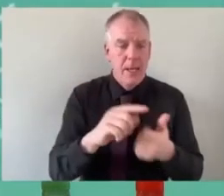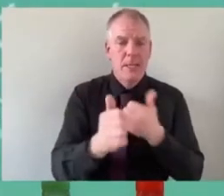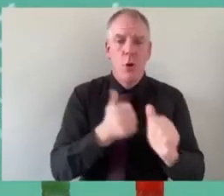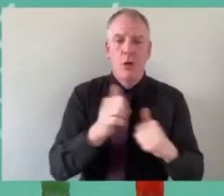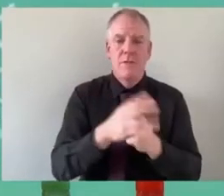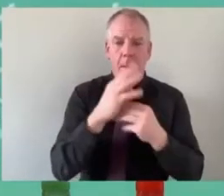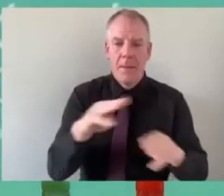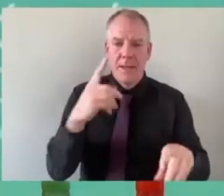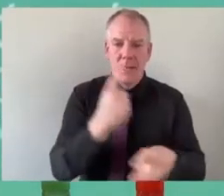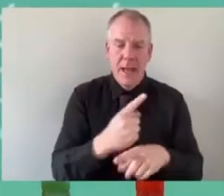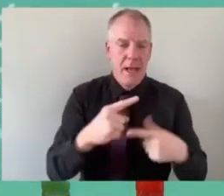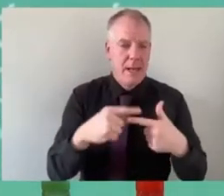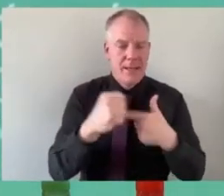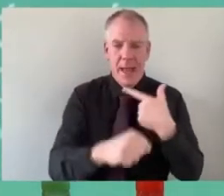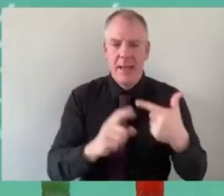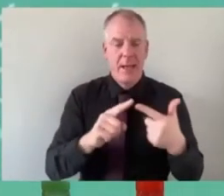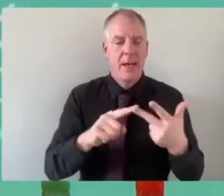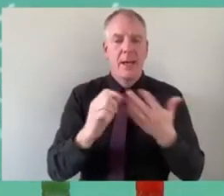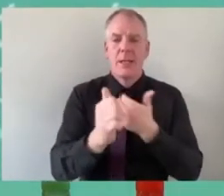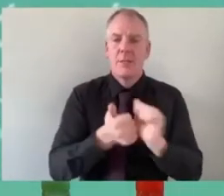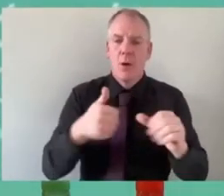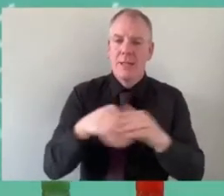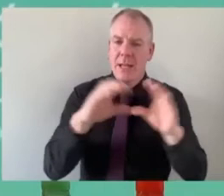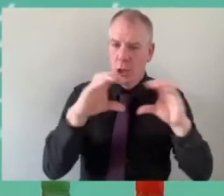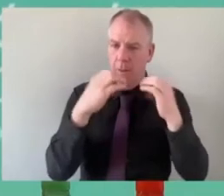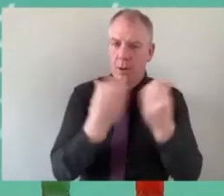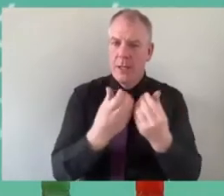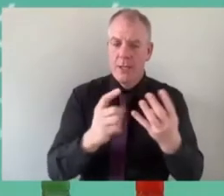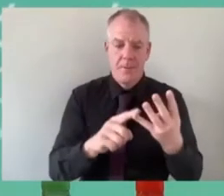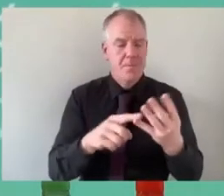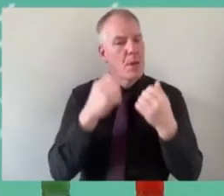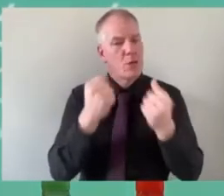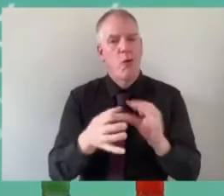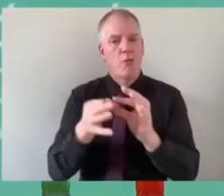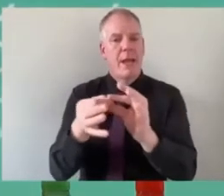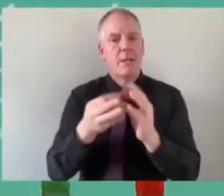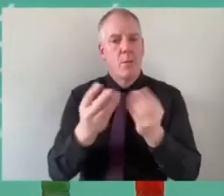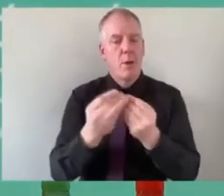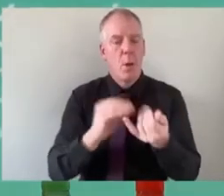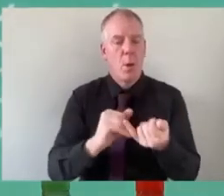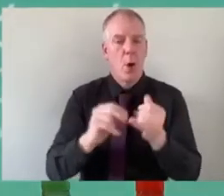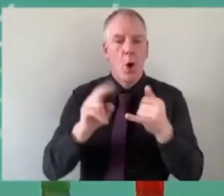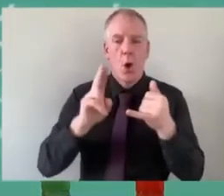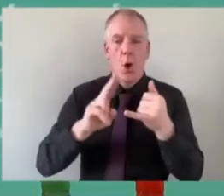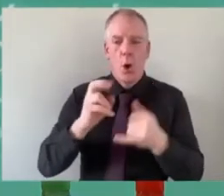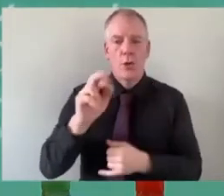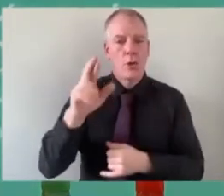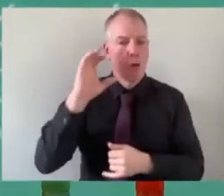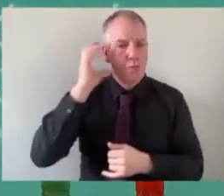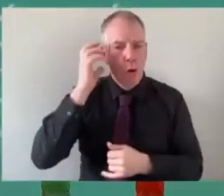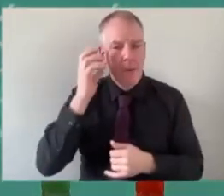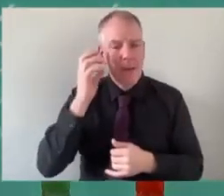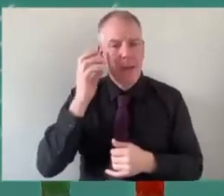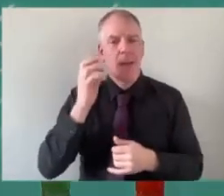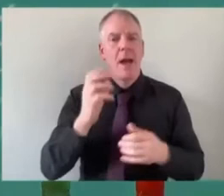sport united communities program we have a very very good working relationship with ulster rugby and the irish football association through a number of different funded